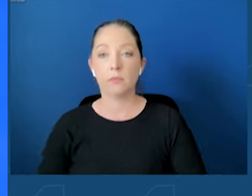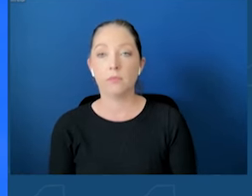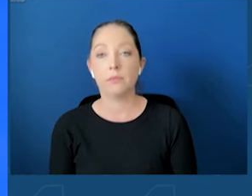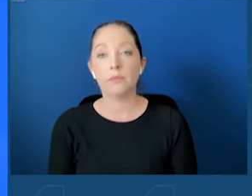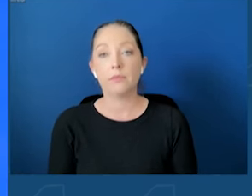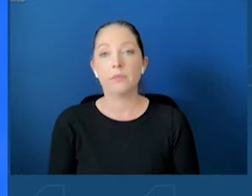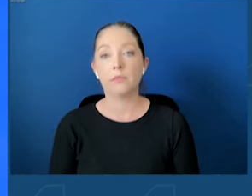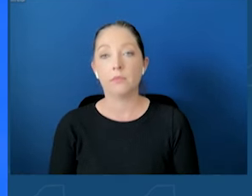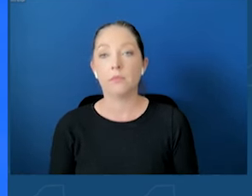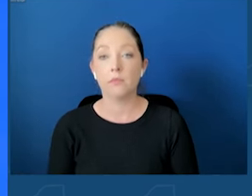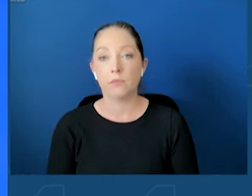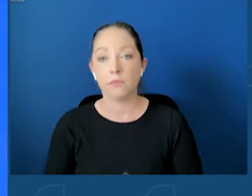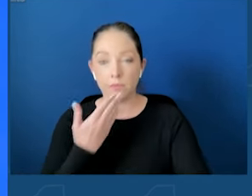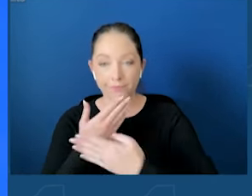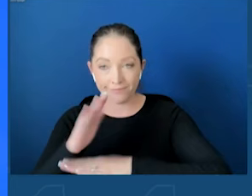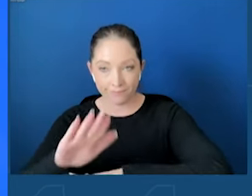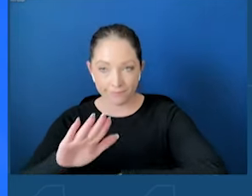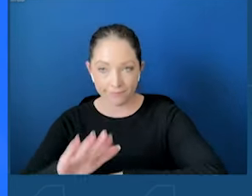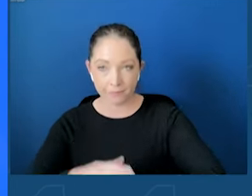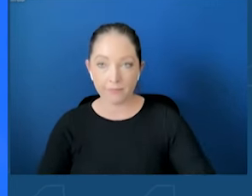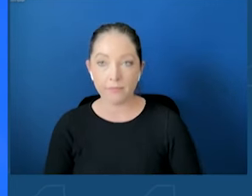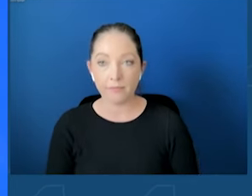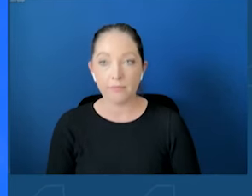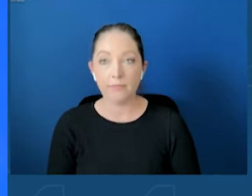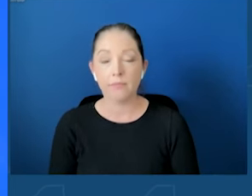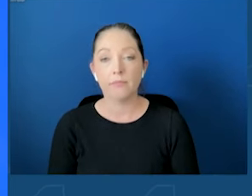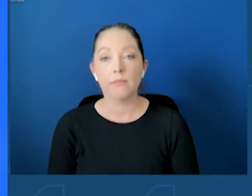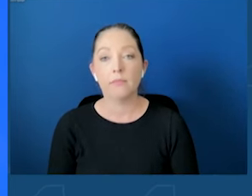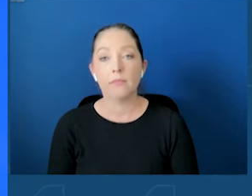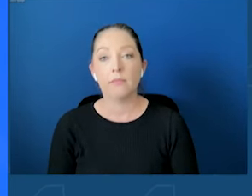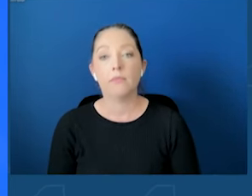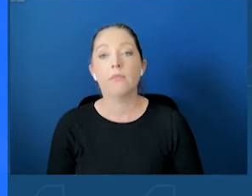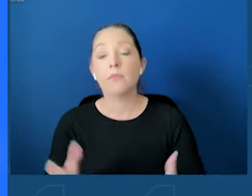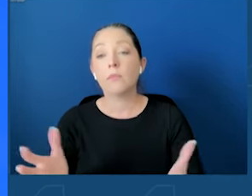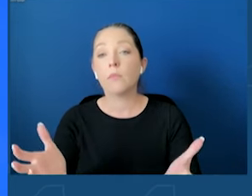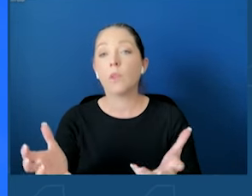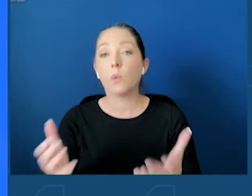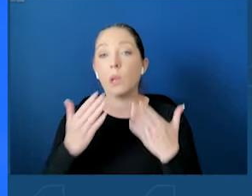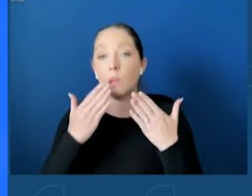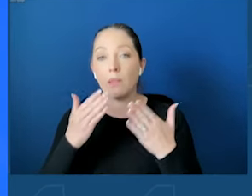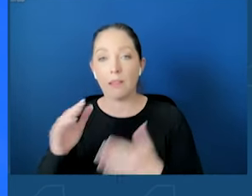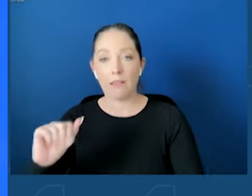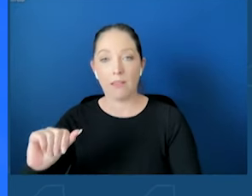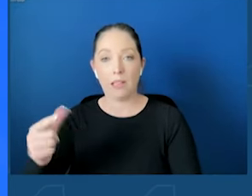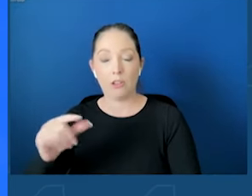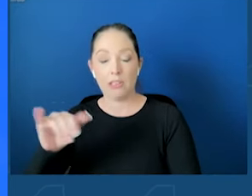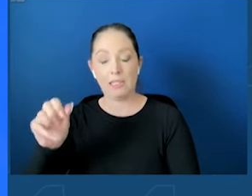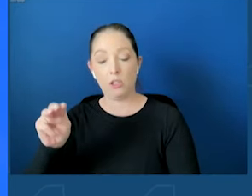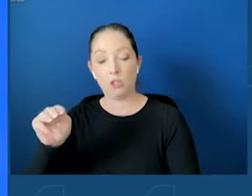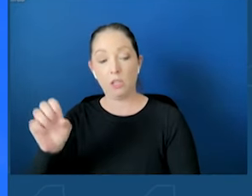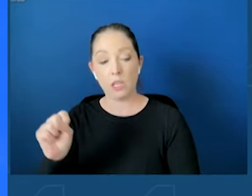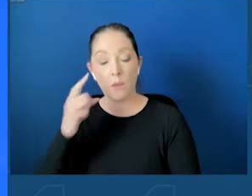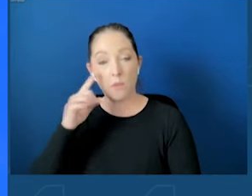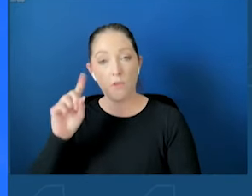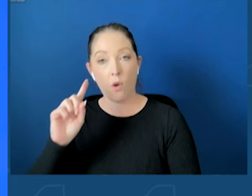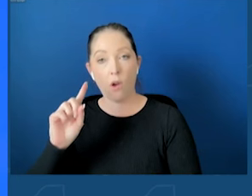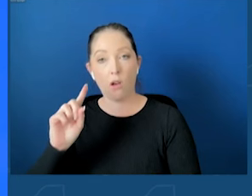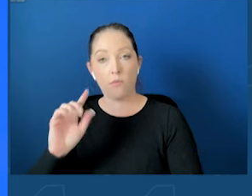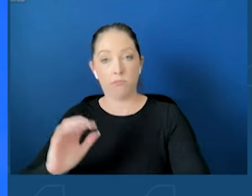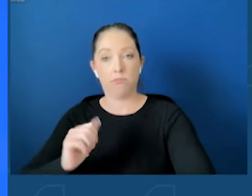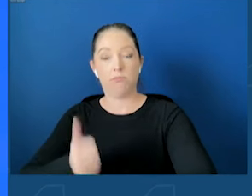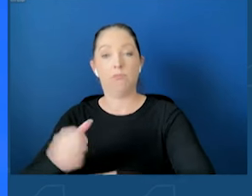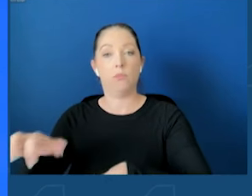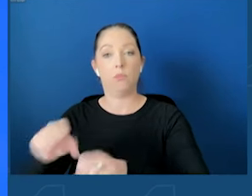Good afternoon. I want to thank Attorney General James for setting up today's event and